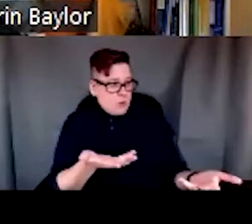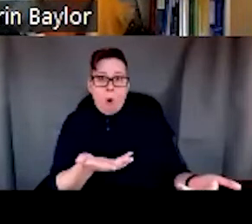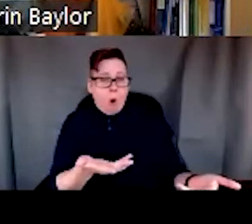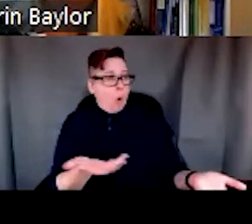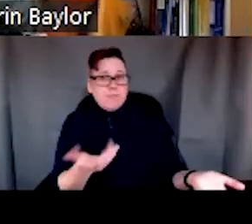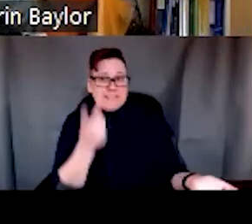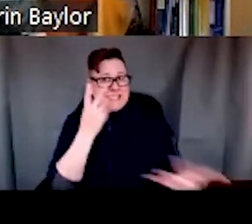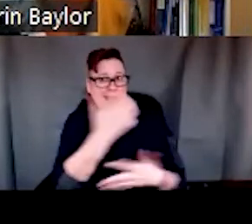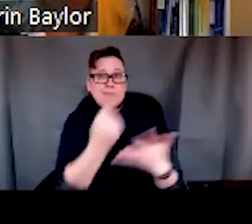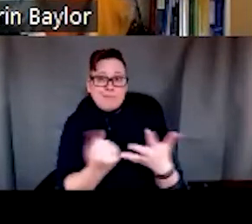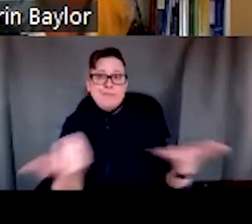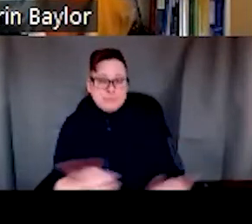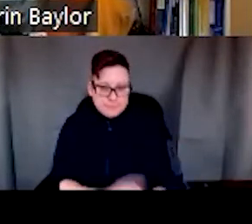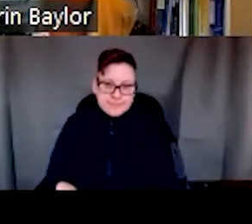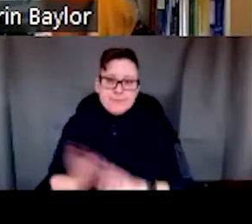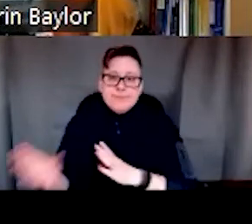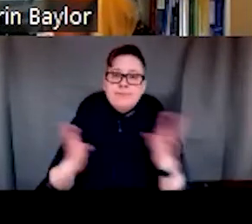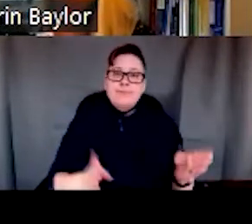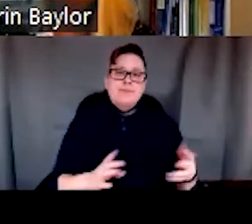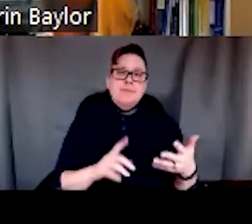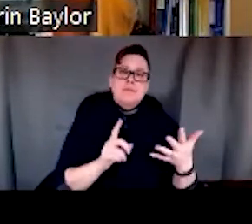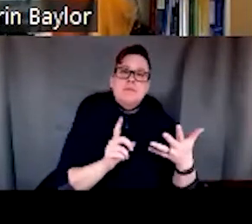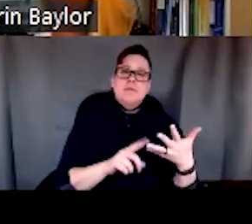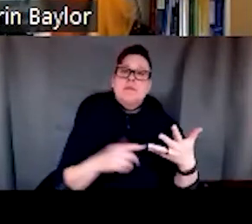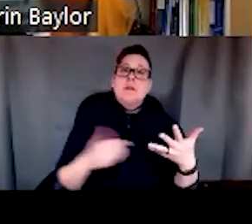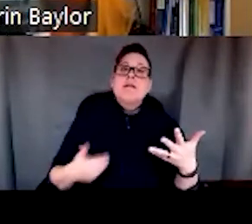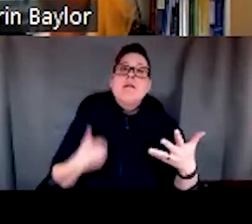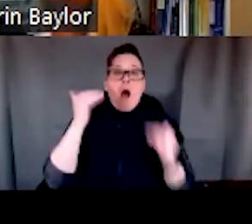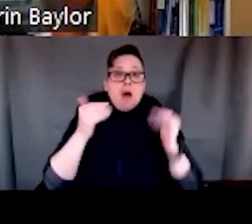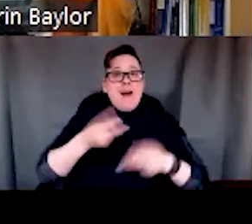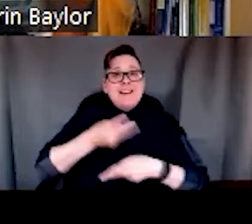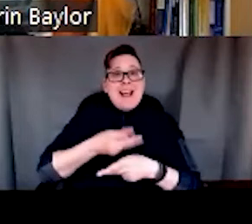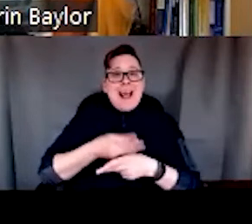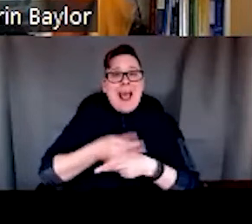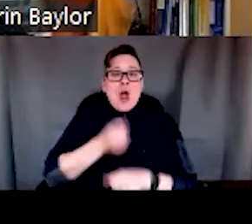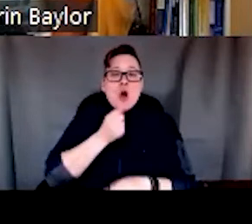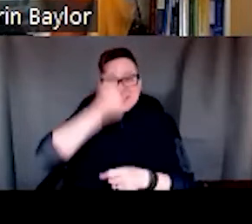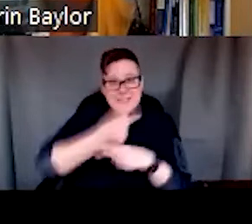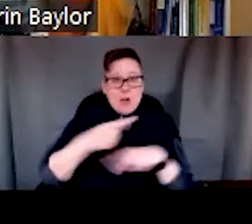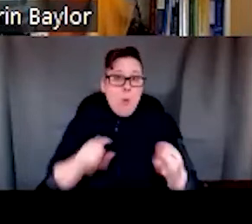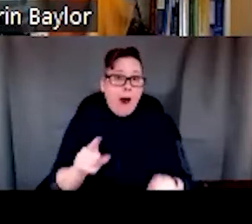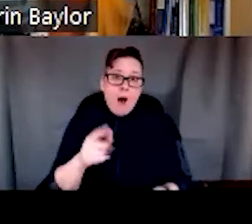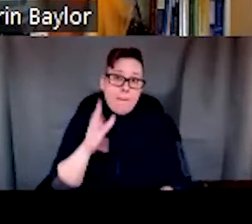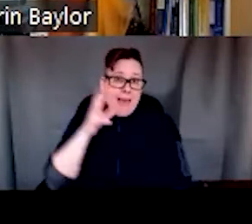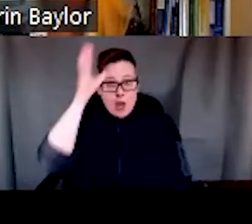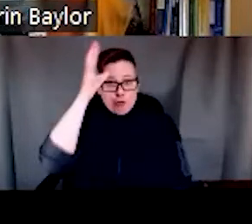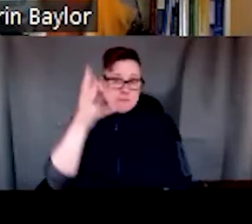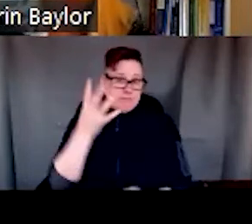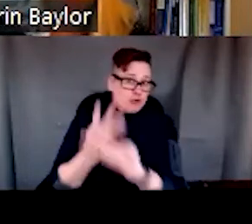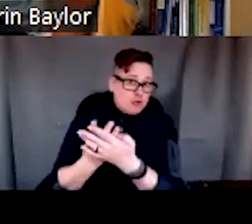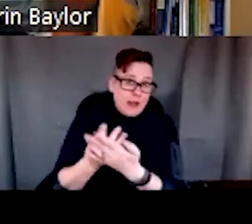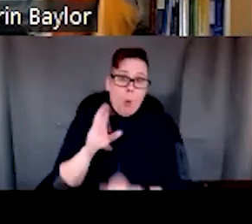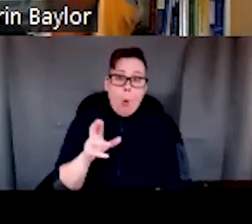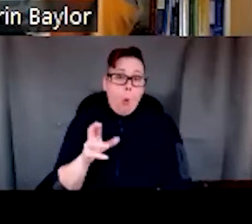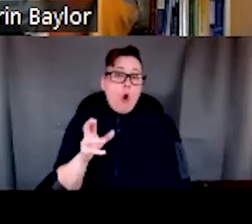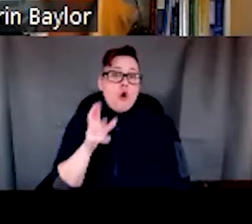um, um, have young adults that are caring for their younger siblings while a parent is incarcerated, um, or grandparents